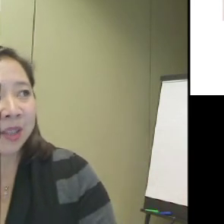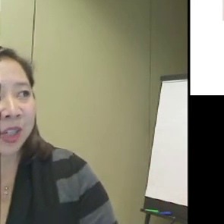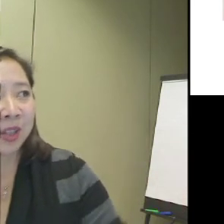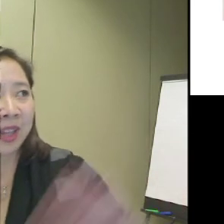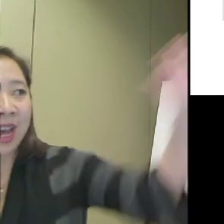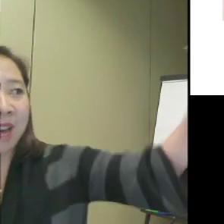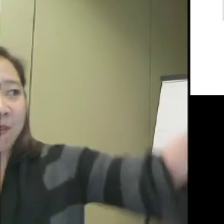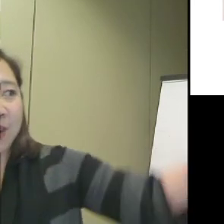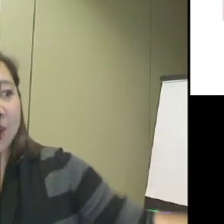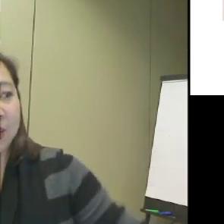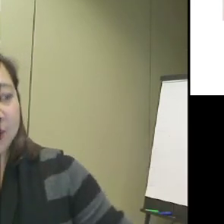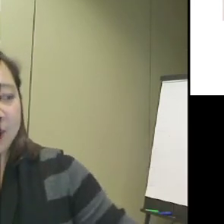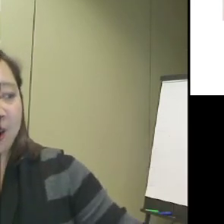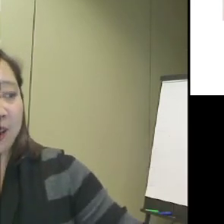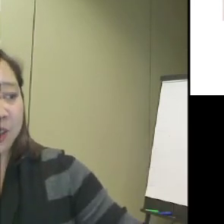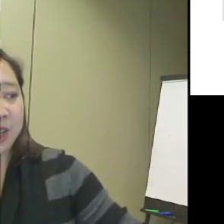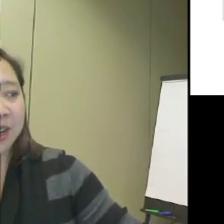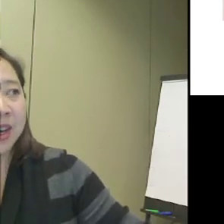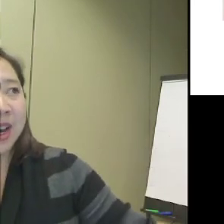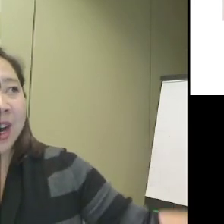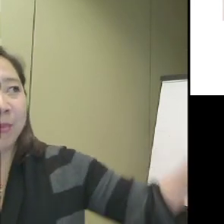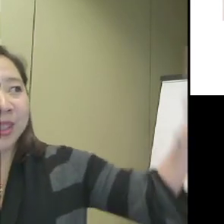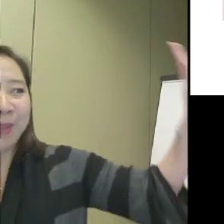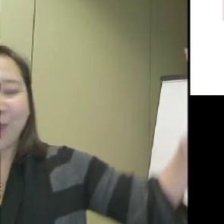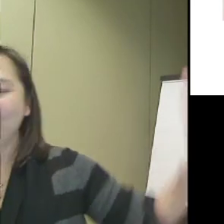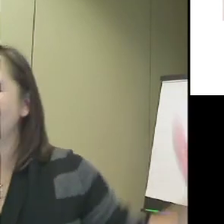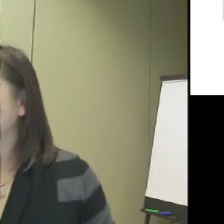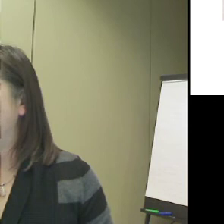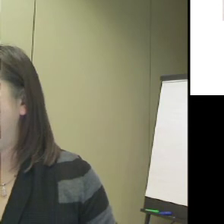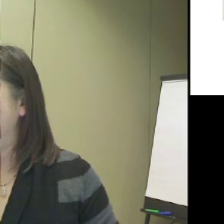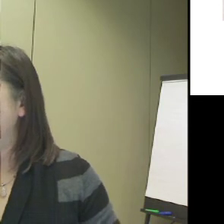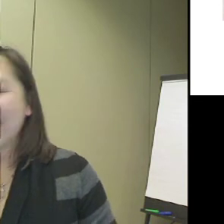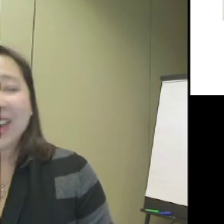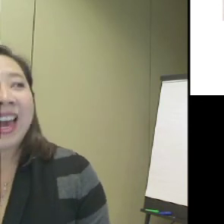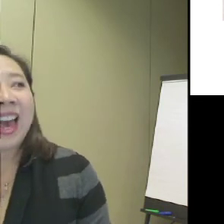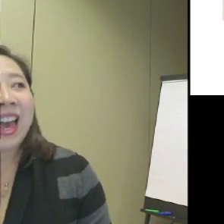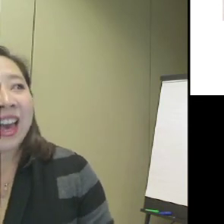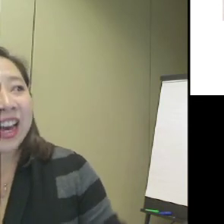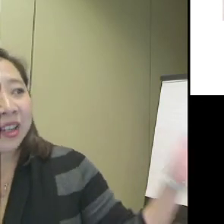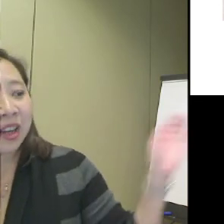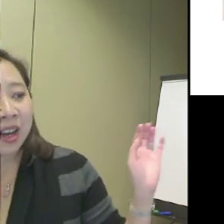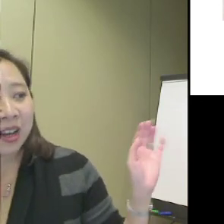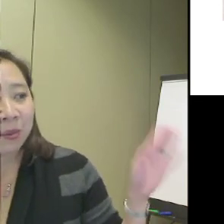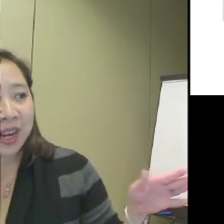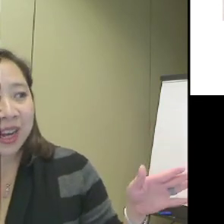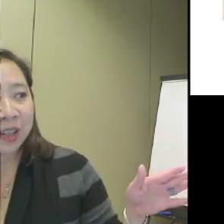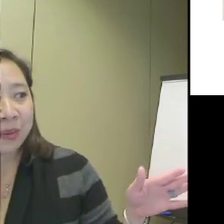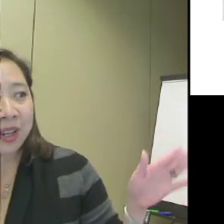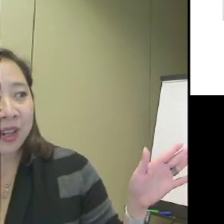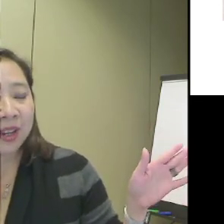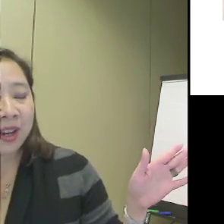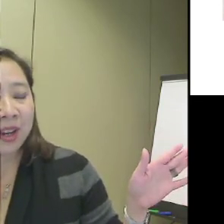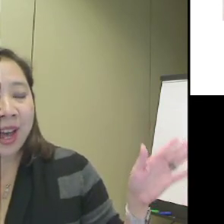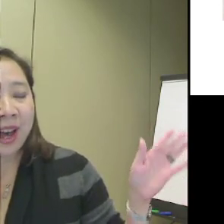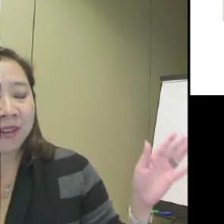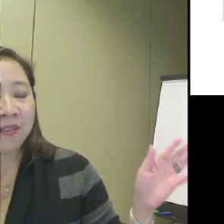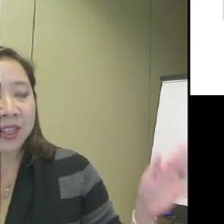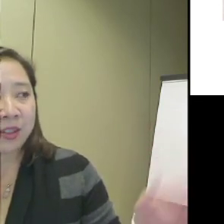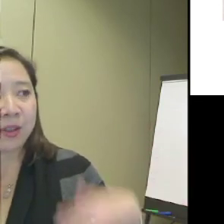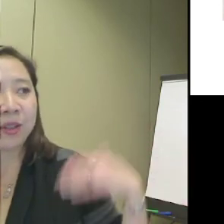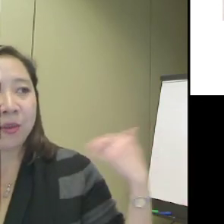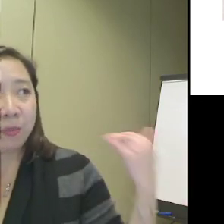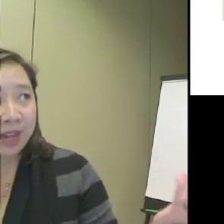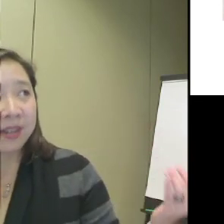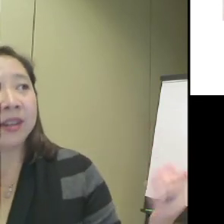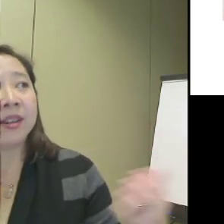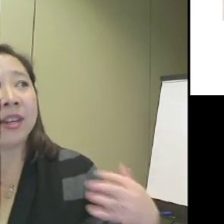an exhibition that had varied technology, some low-tech, some high-tech. And we actually had